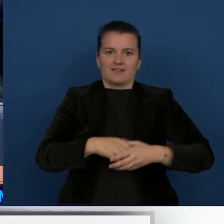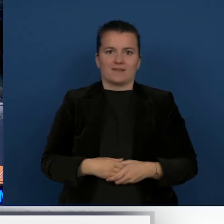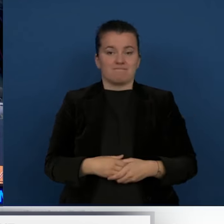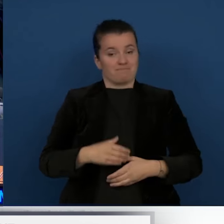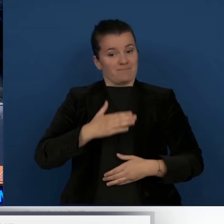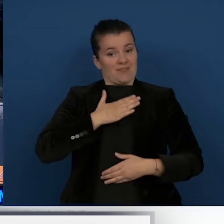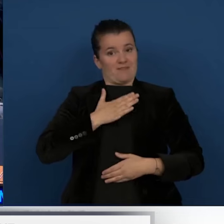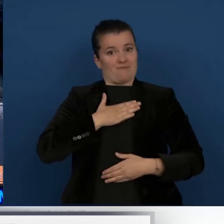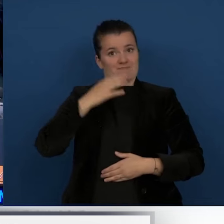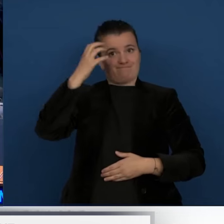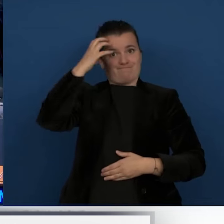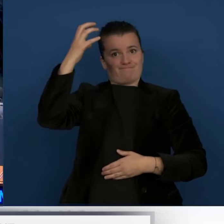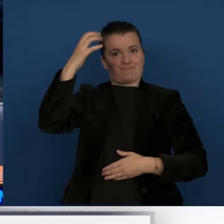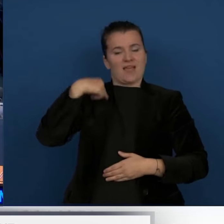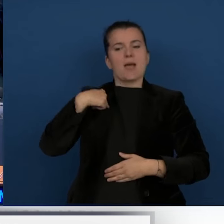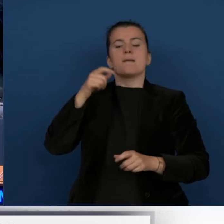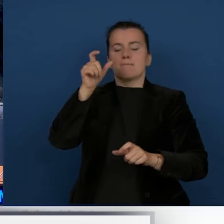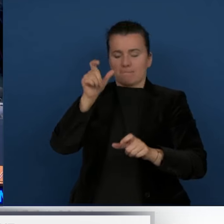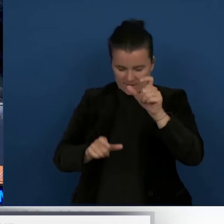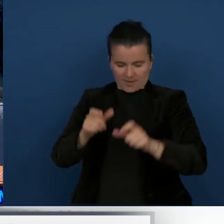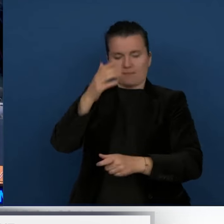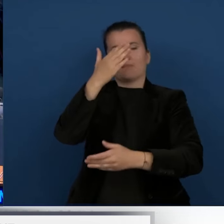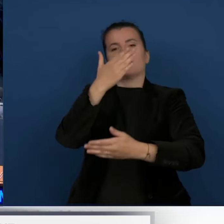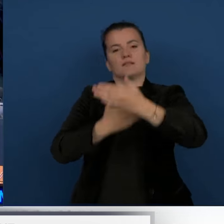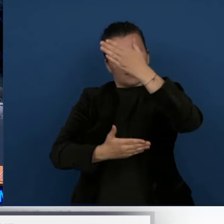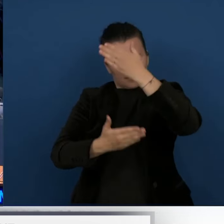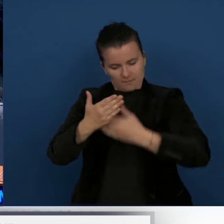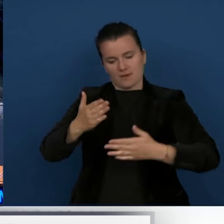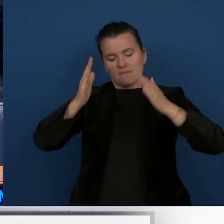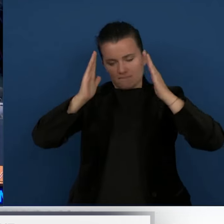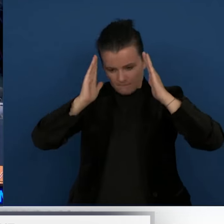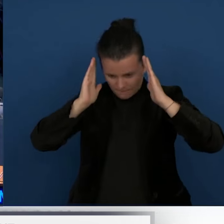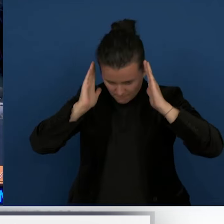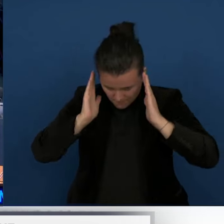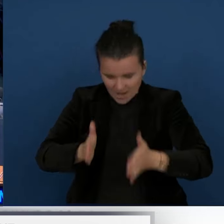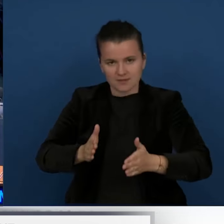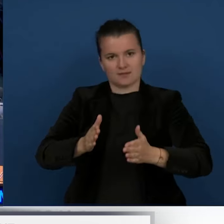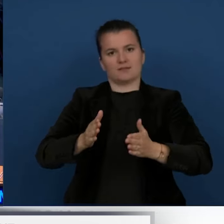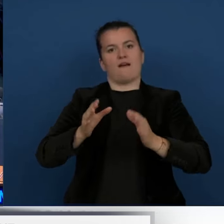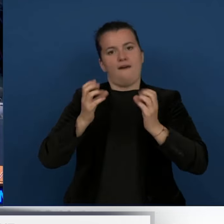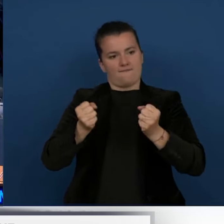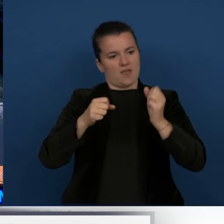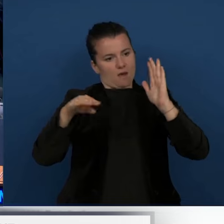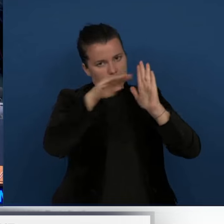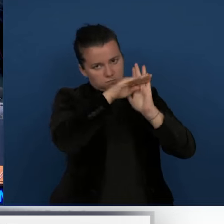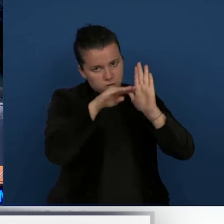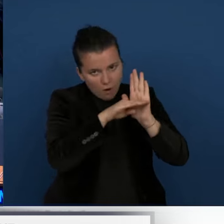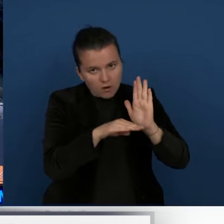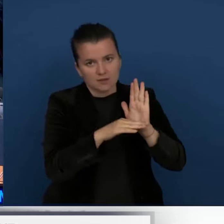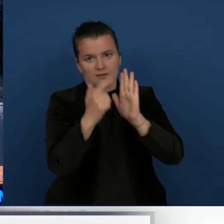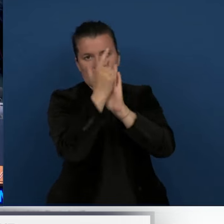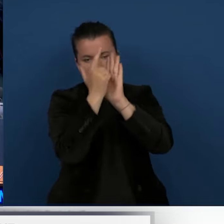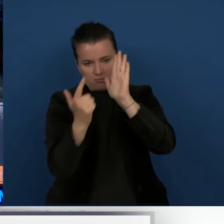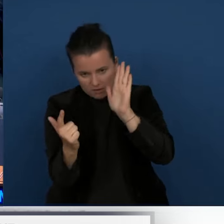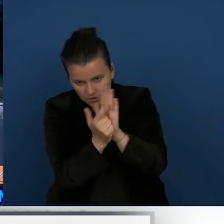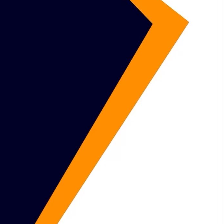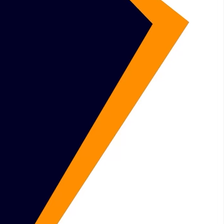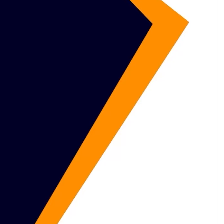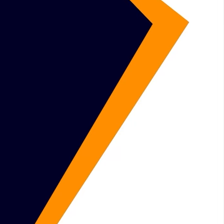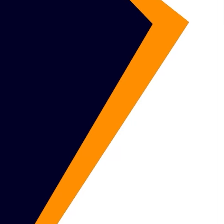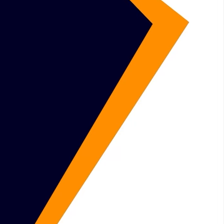are adequately and systematically addressed through policy, legislation, and humanitarian action. Thank you.